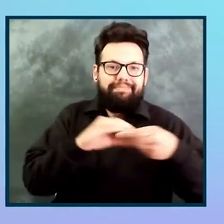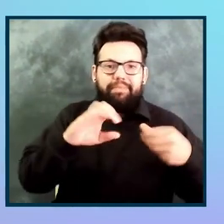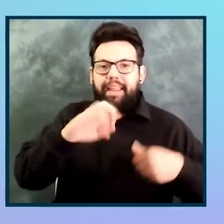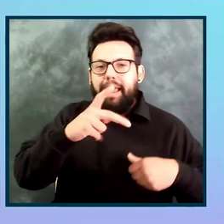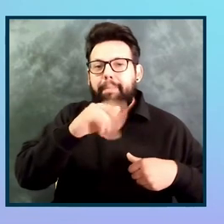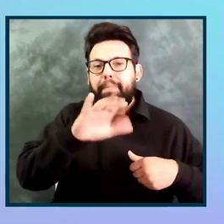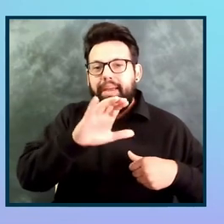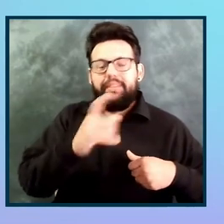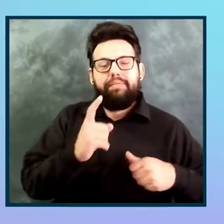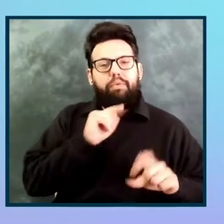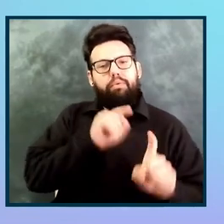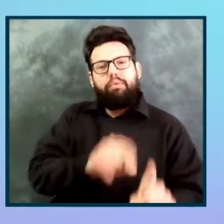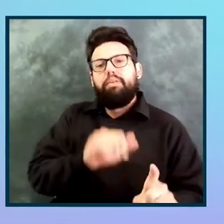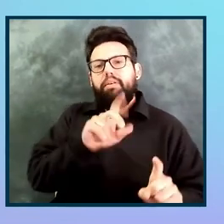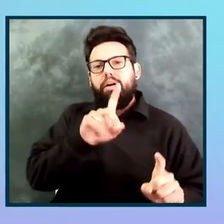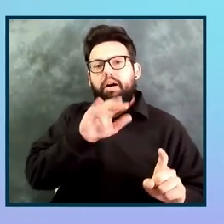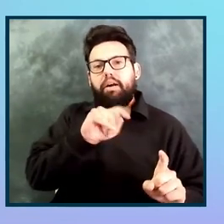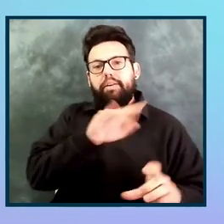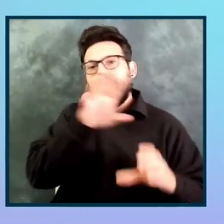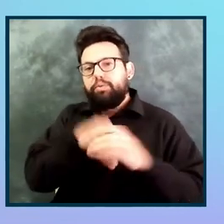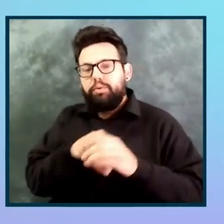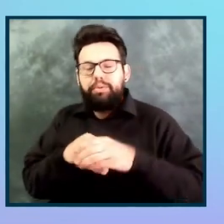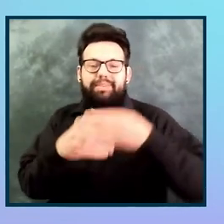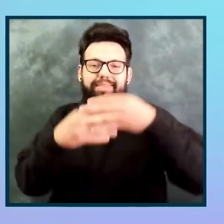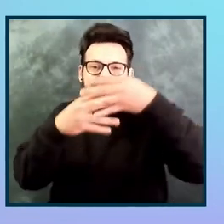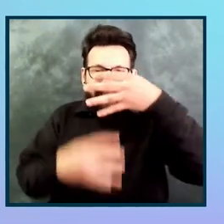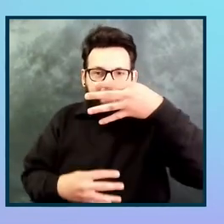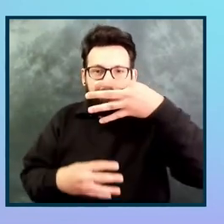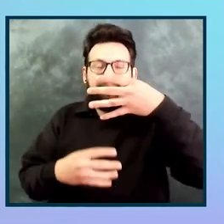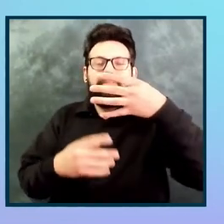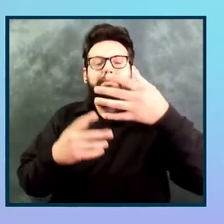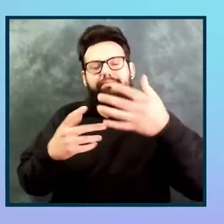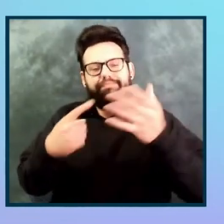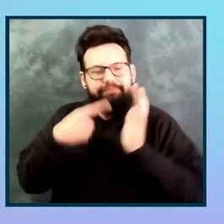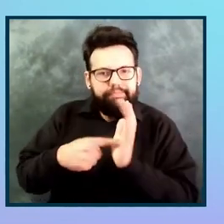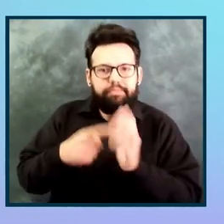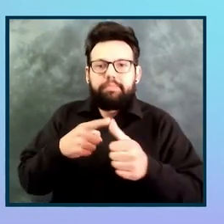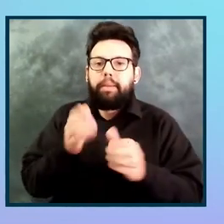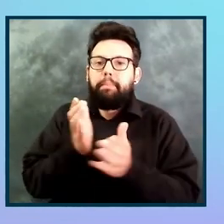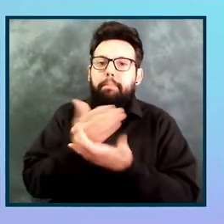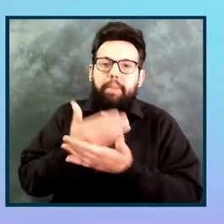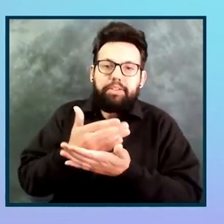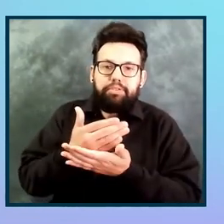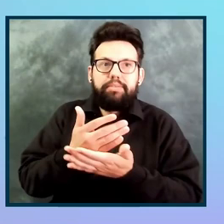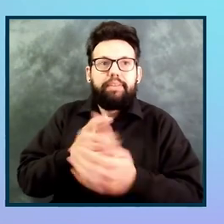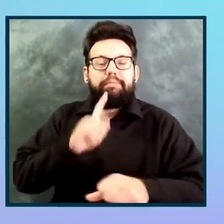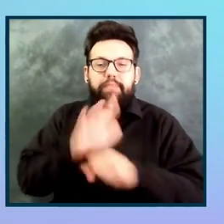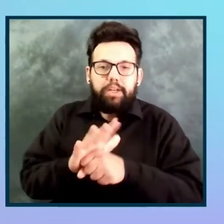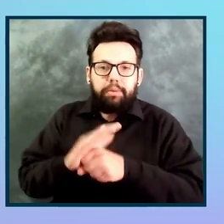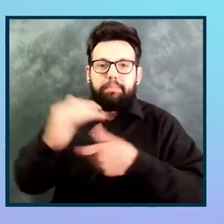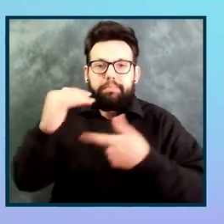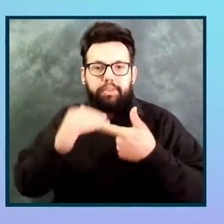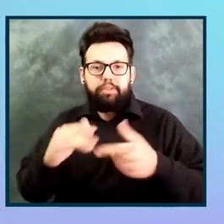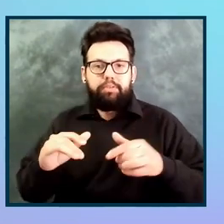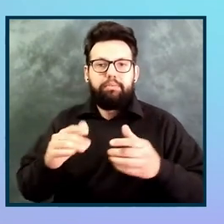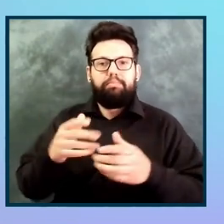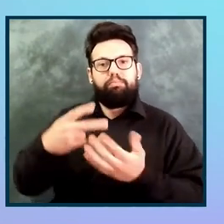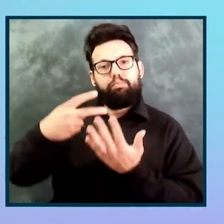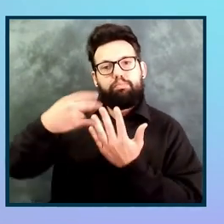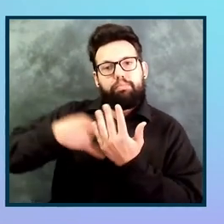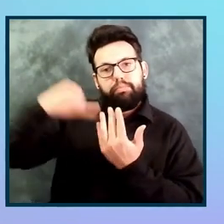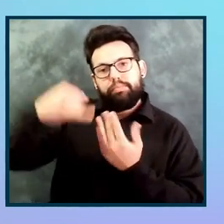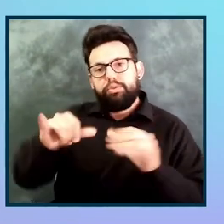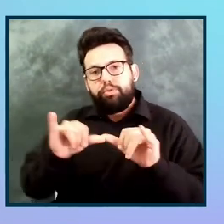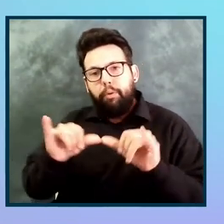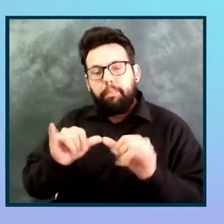including, you know, budget confirmed, scope confirmed and all of that. And then we had all of the components that we were thinking of as